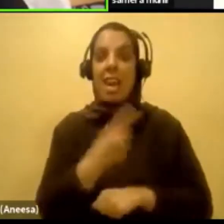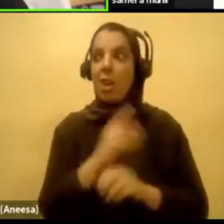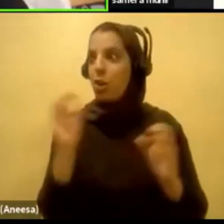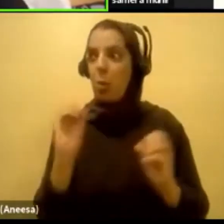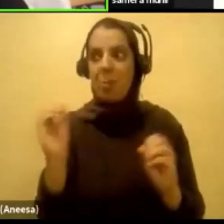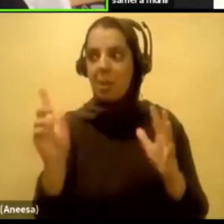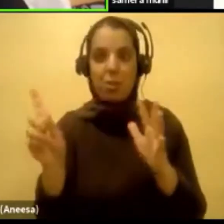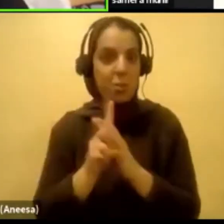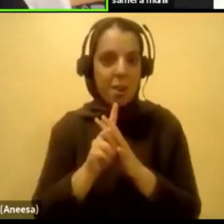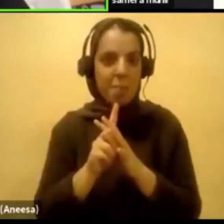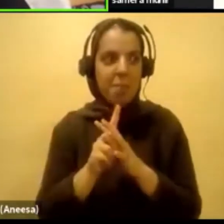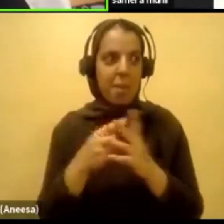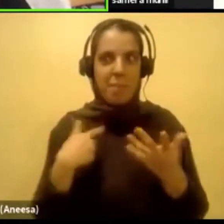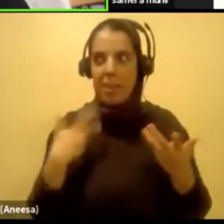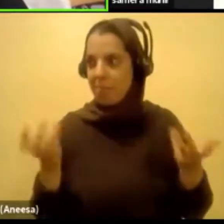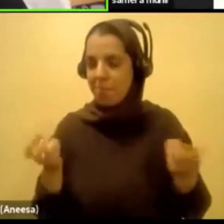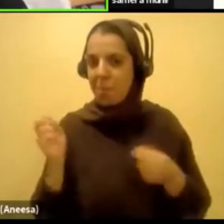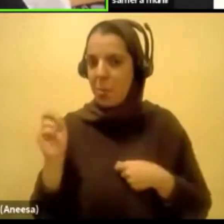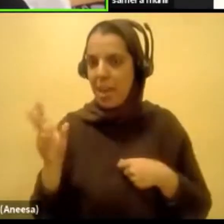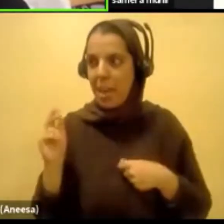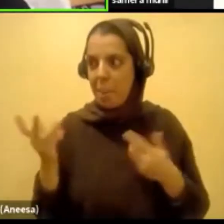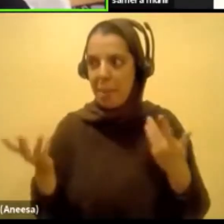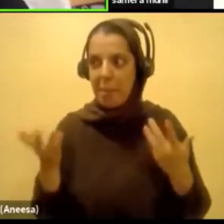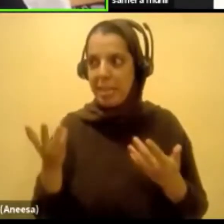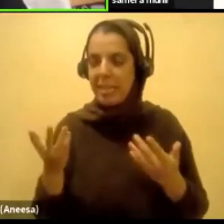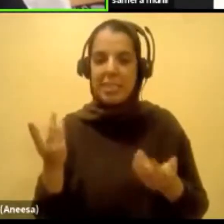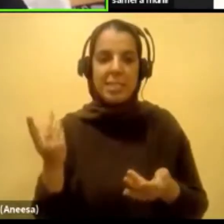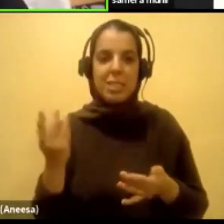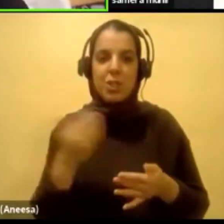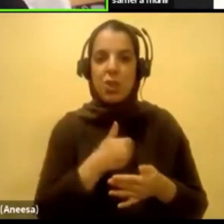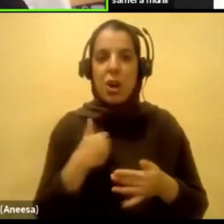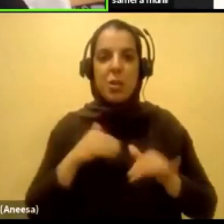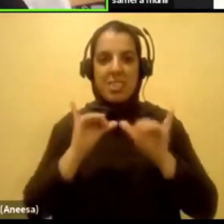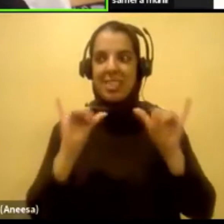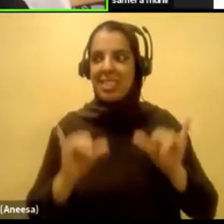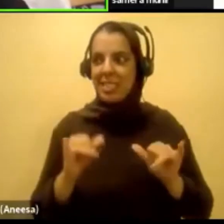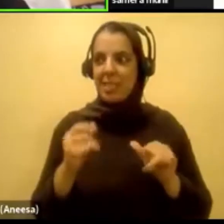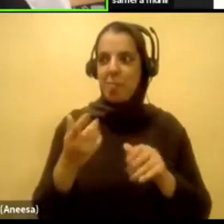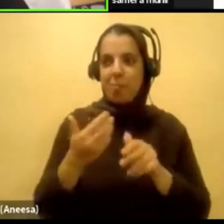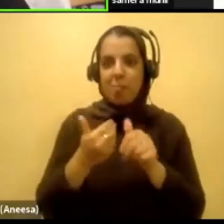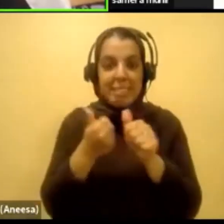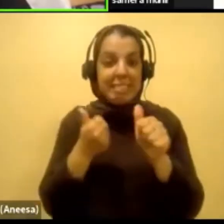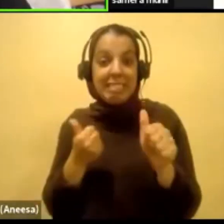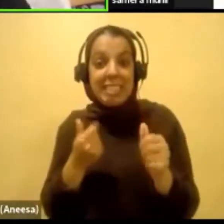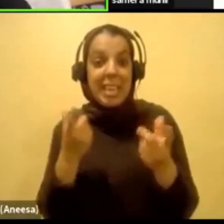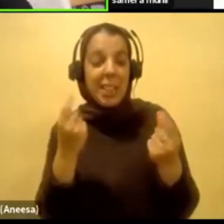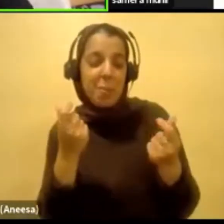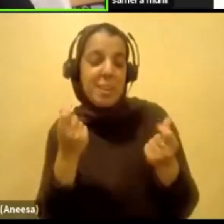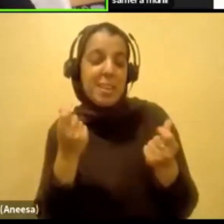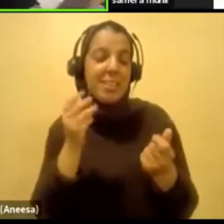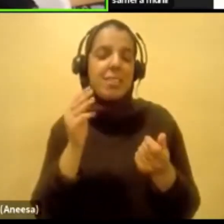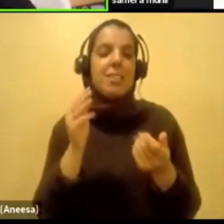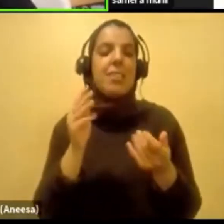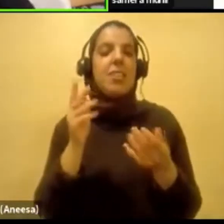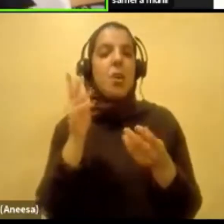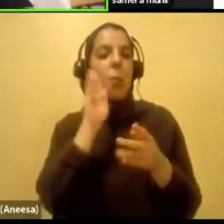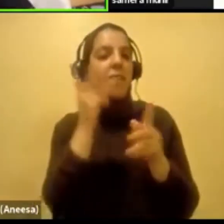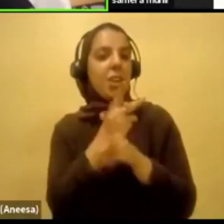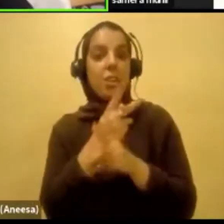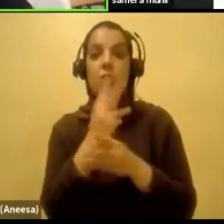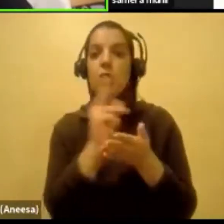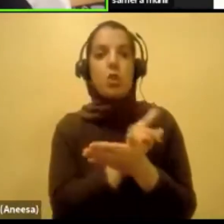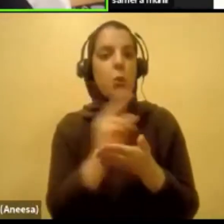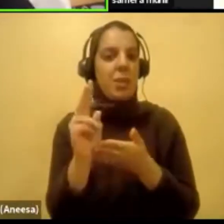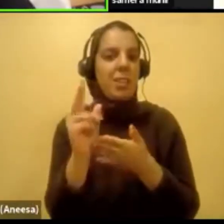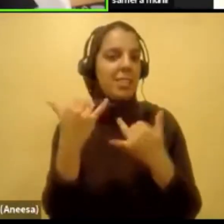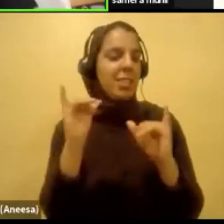And I was like, okay, maybe just, you know, Toronto systems are not like York Region, whatever. We'll figure it out. Two weeks passed, and there was